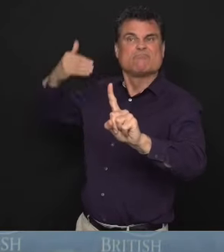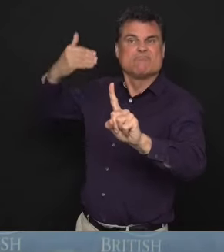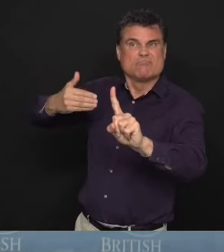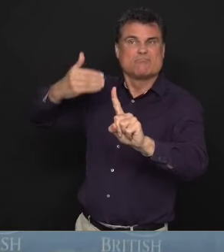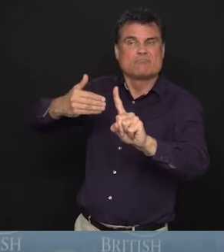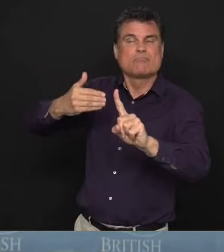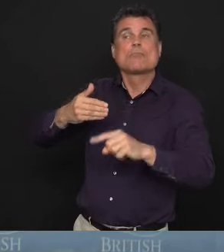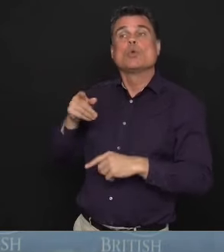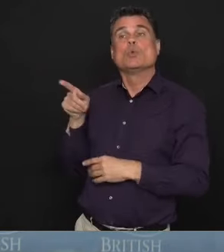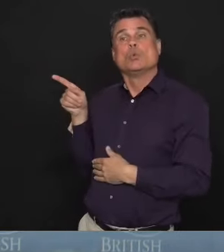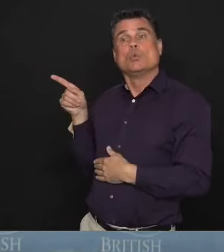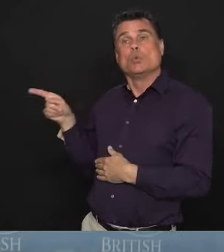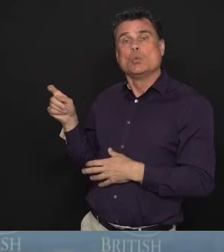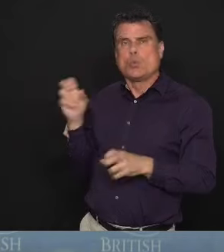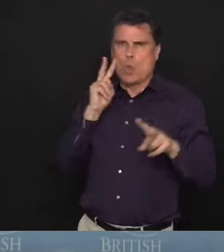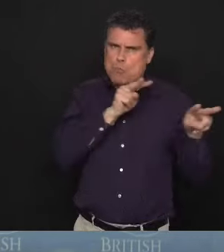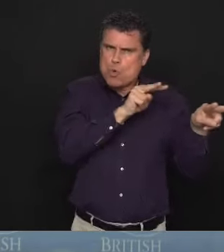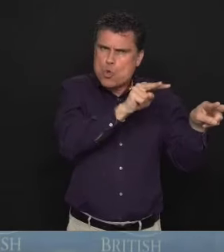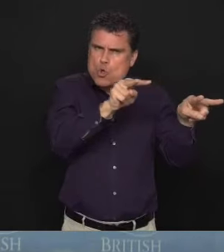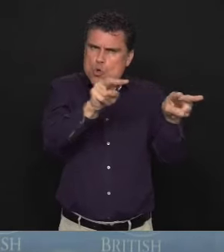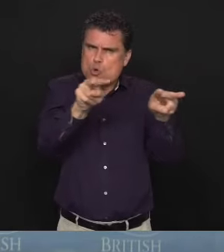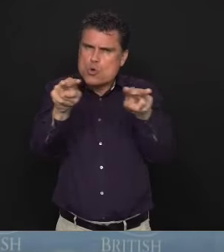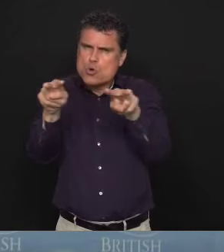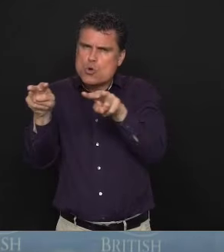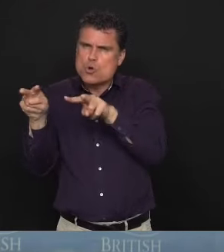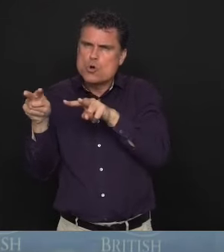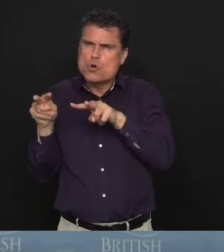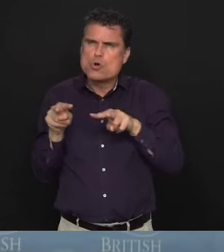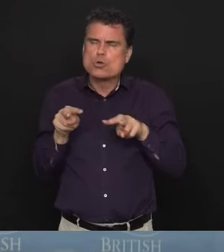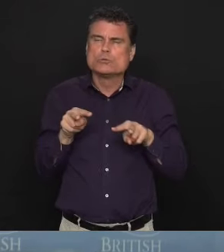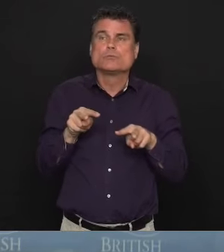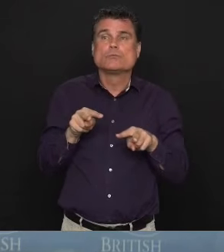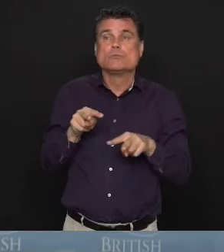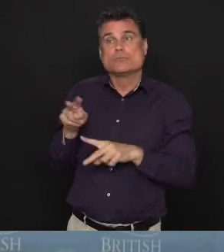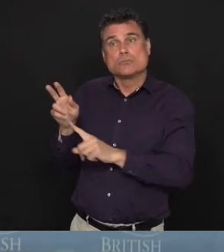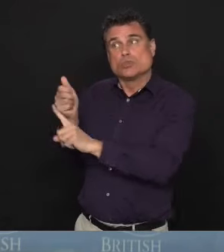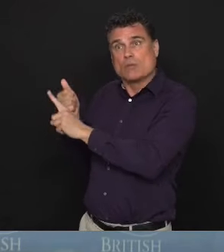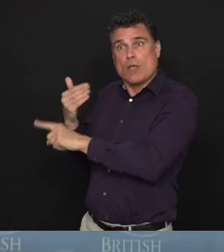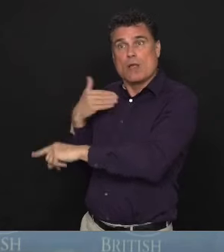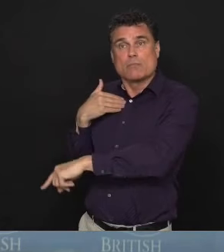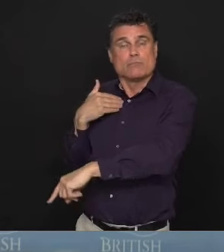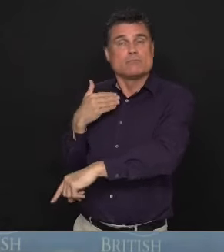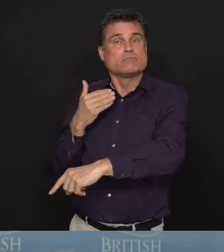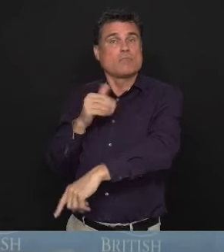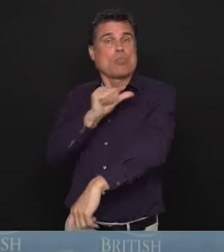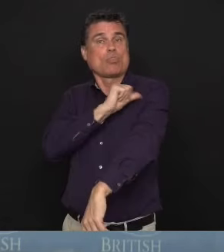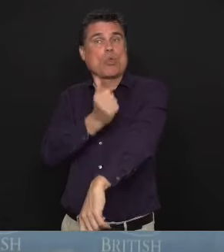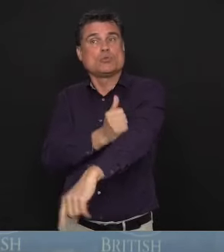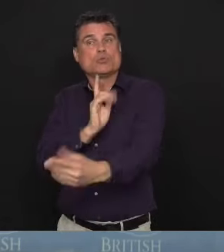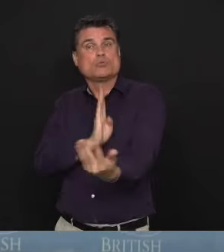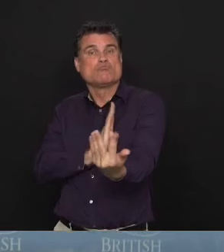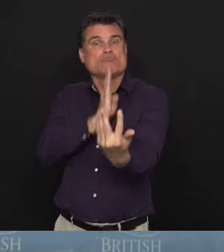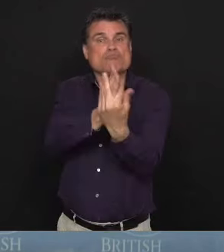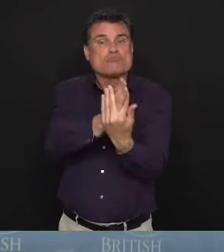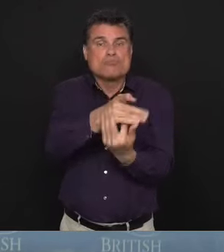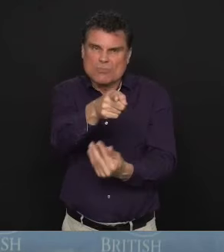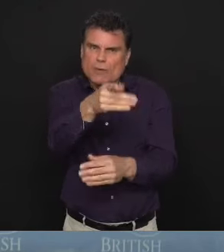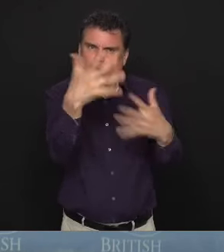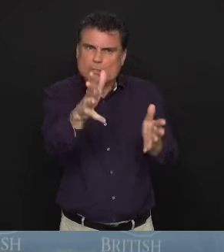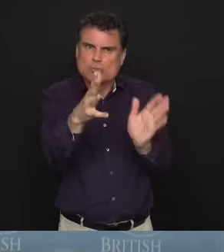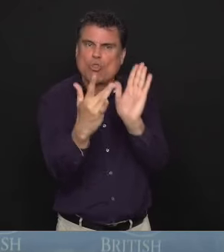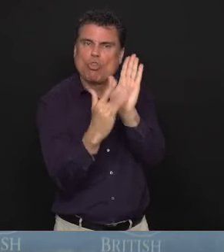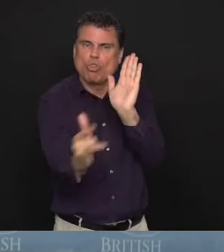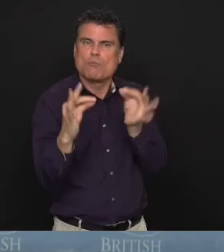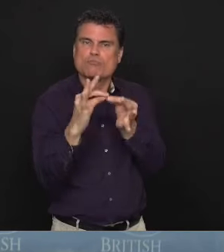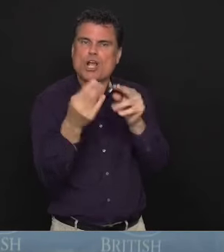supply chains for other things and gave yourself power to intervene there. I have seen successive stories now of